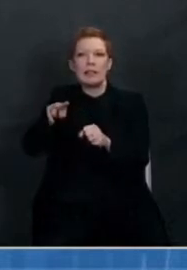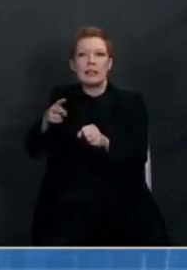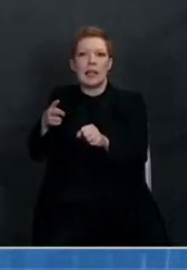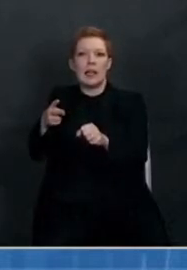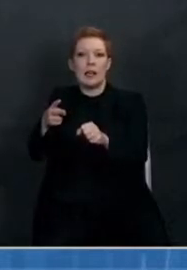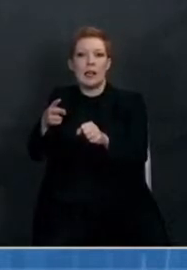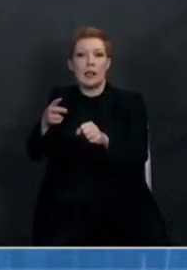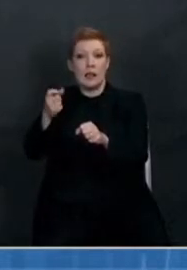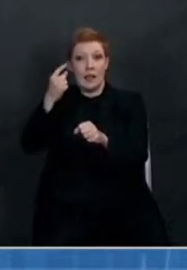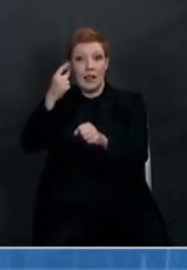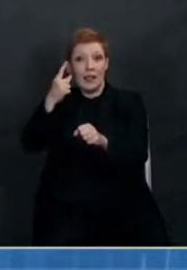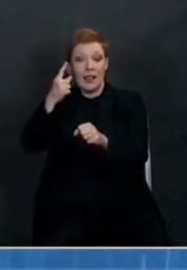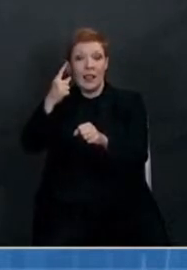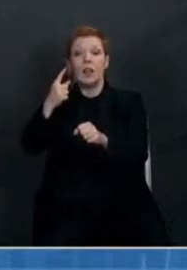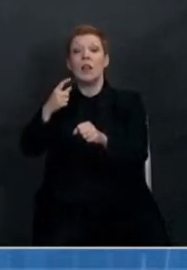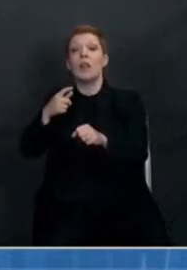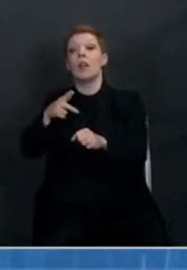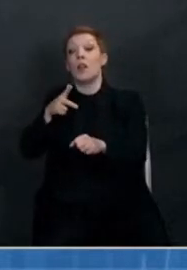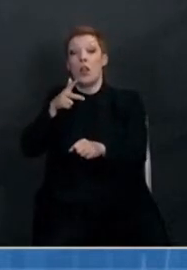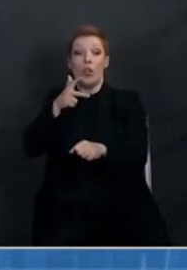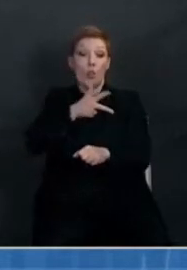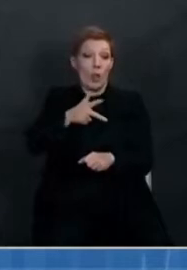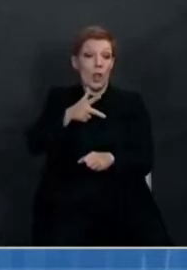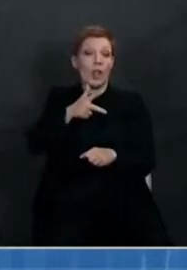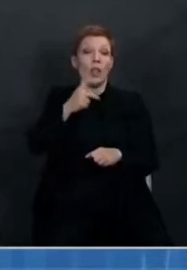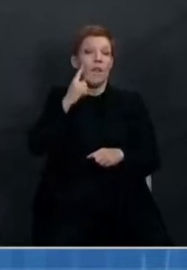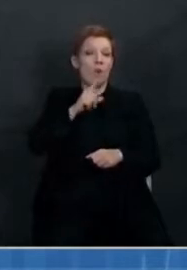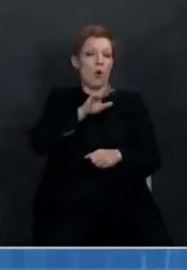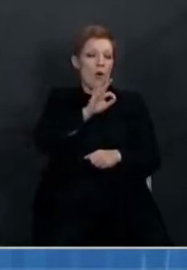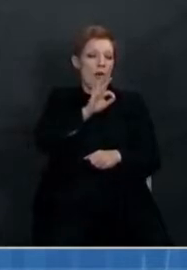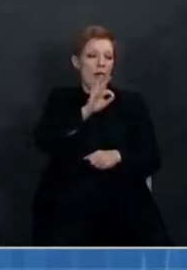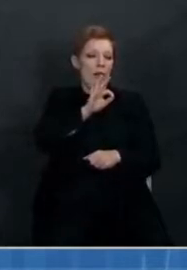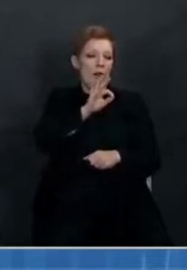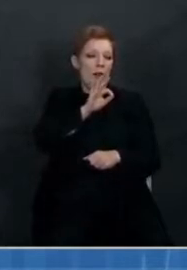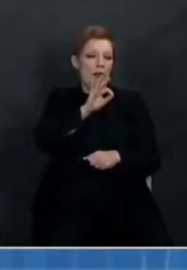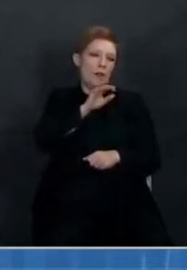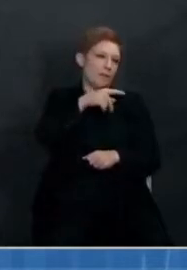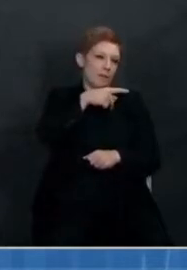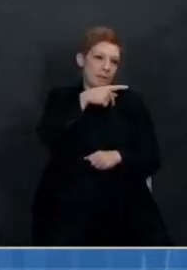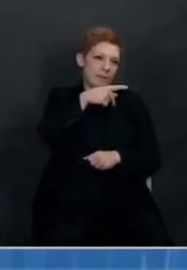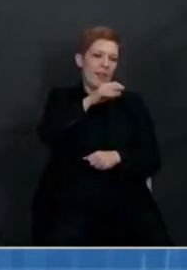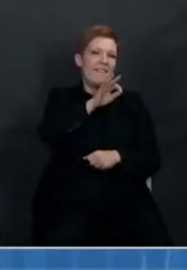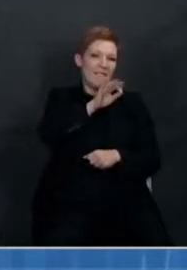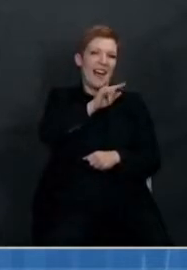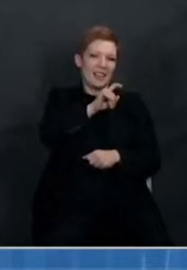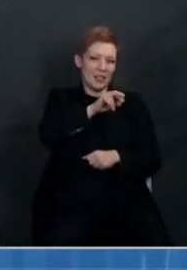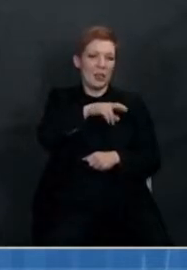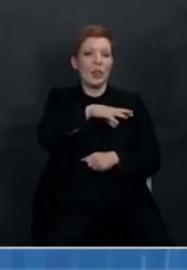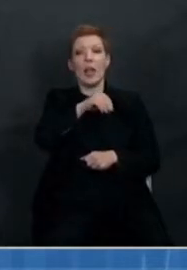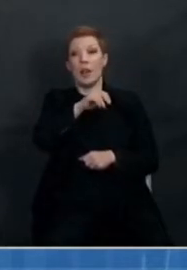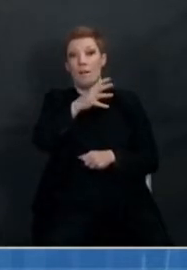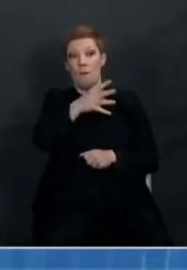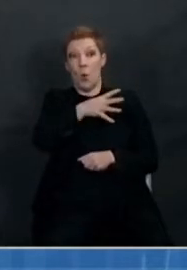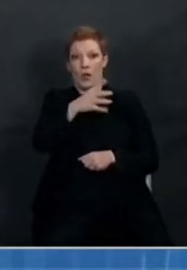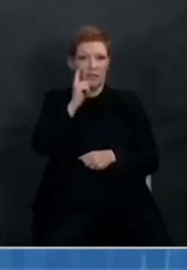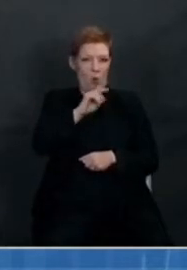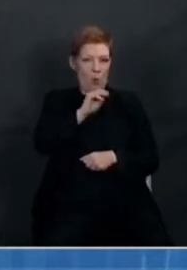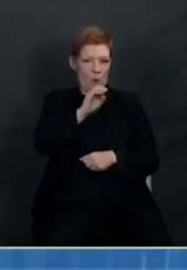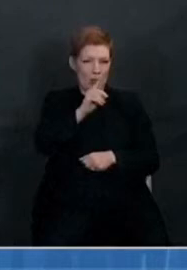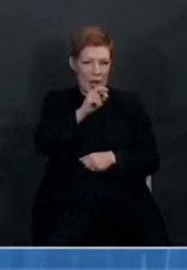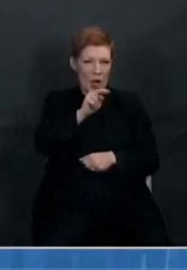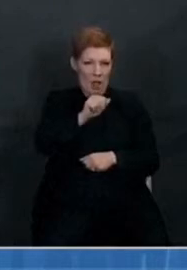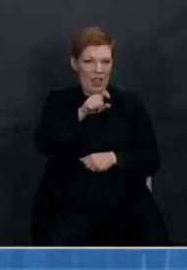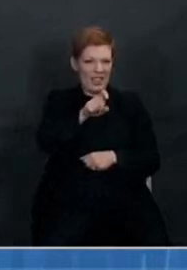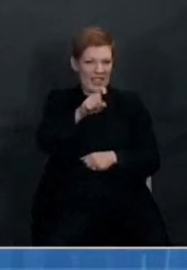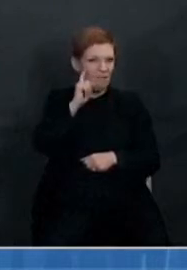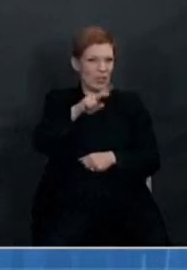and four in the case of Moderna. Given this, as people begin to come back for their